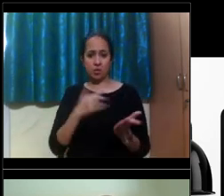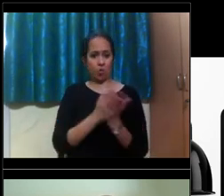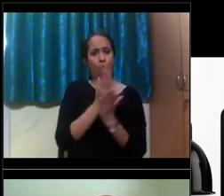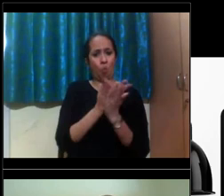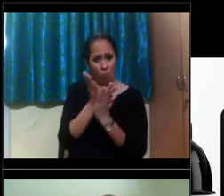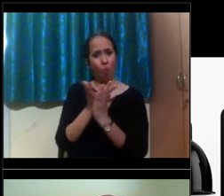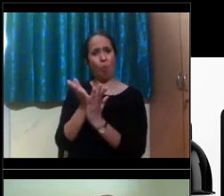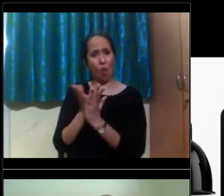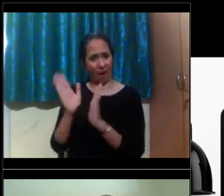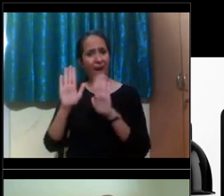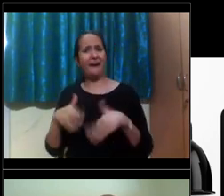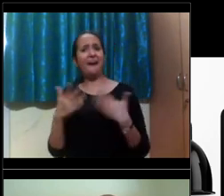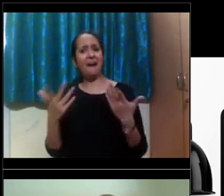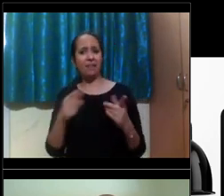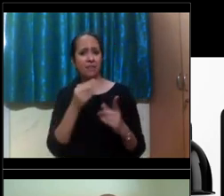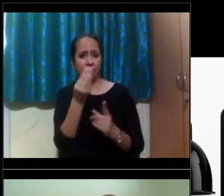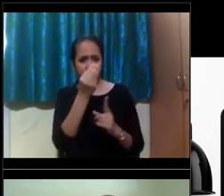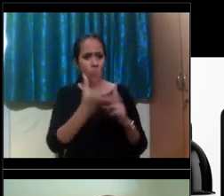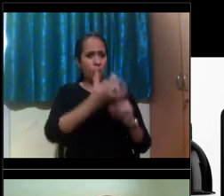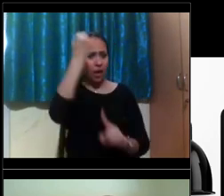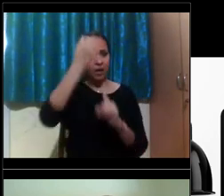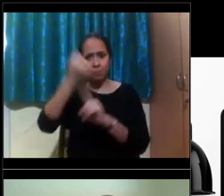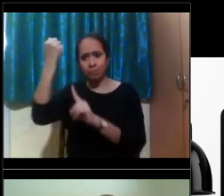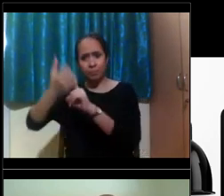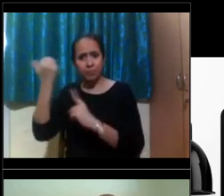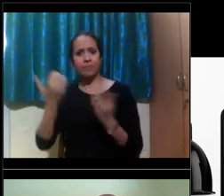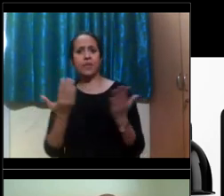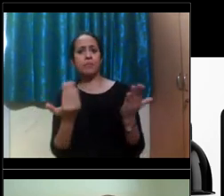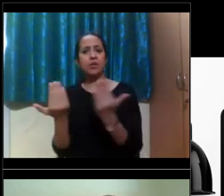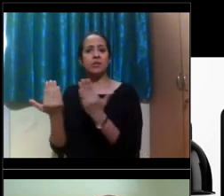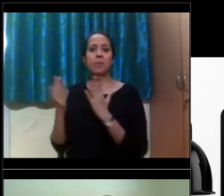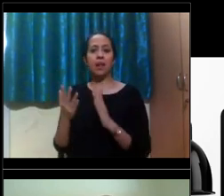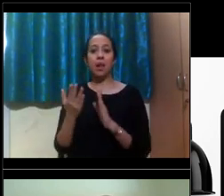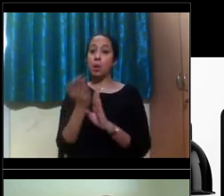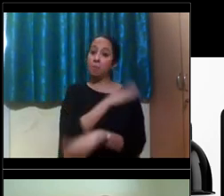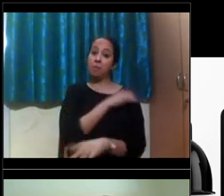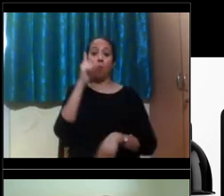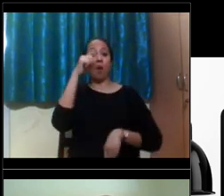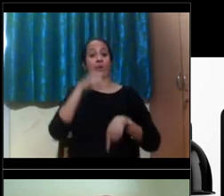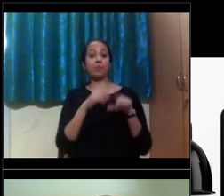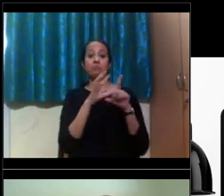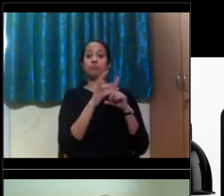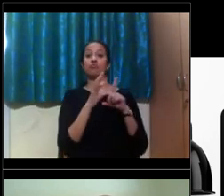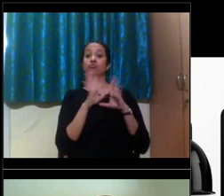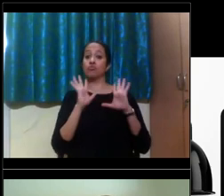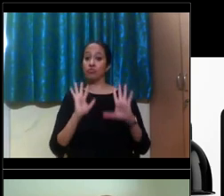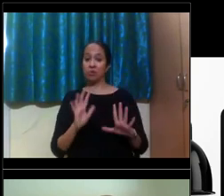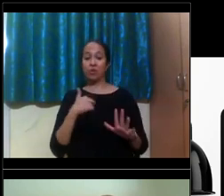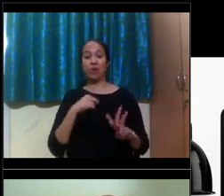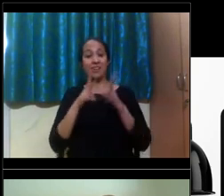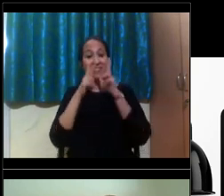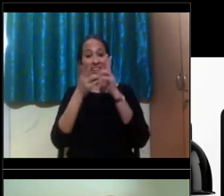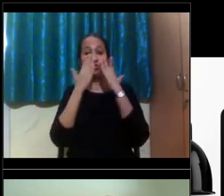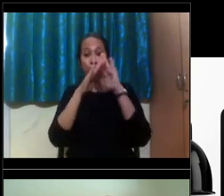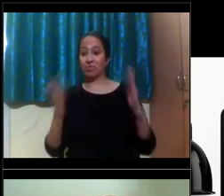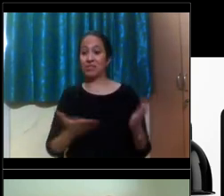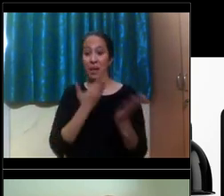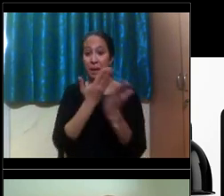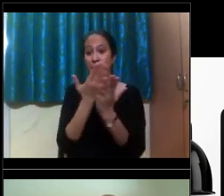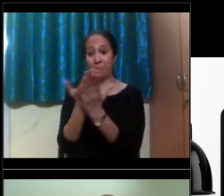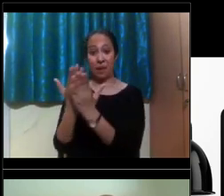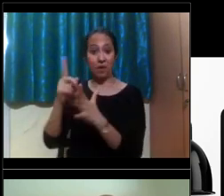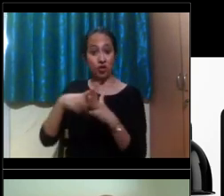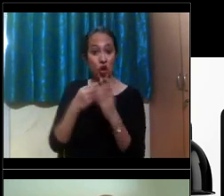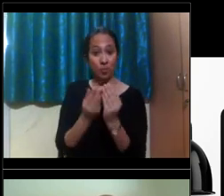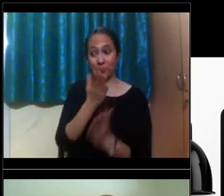to accomplish certain tasks that someone else only had to do at once. And so that's what I always tell students when they're going to the job field is